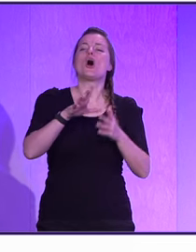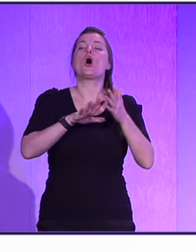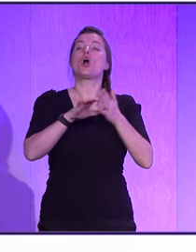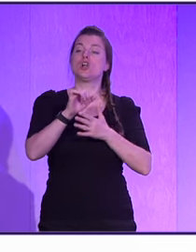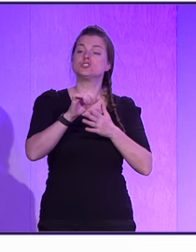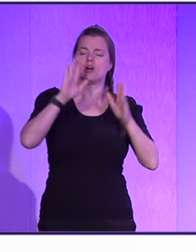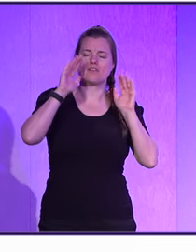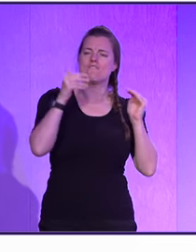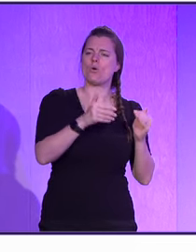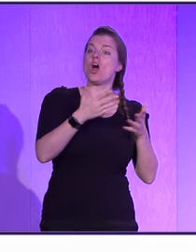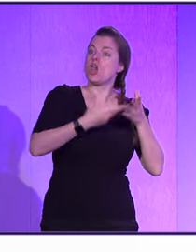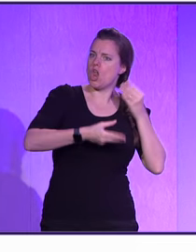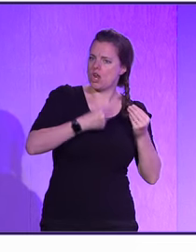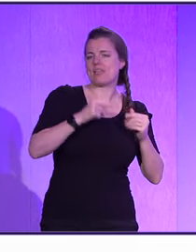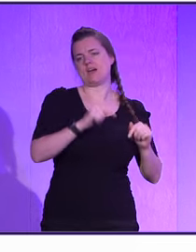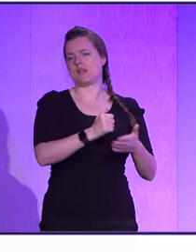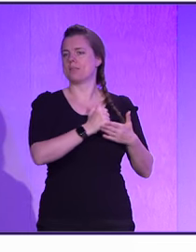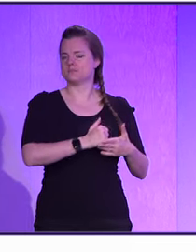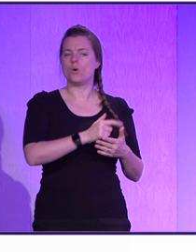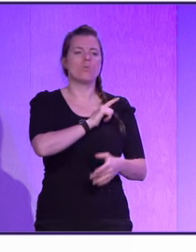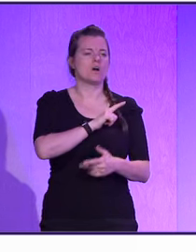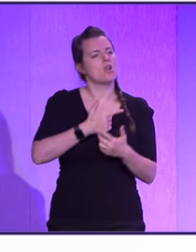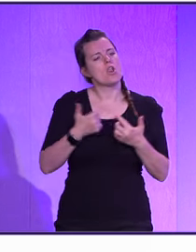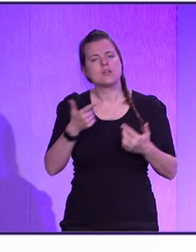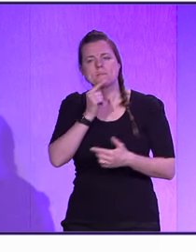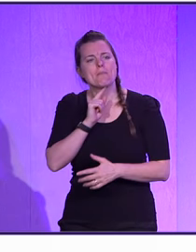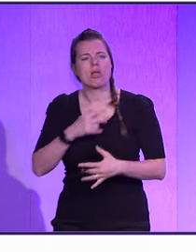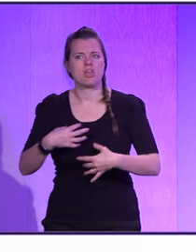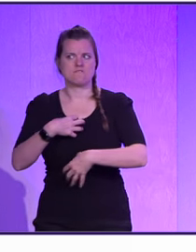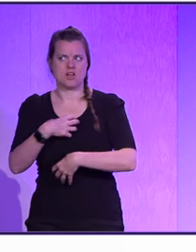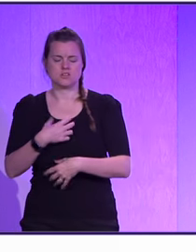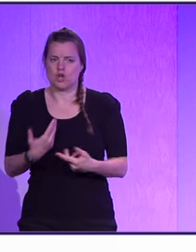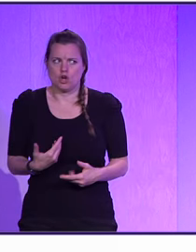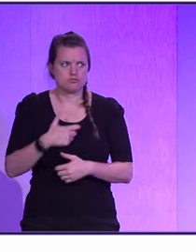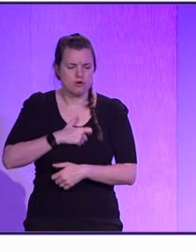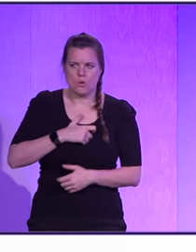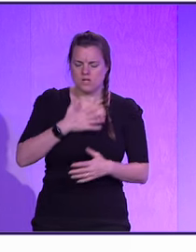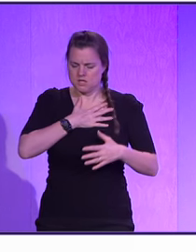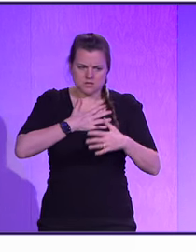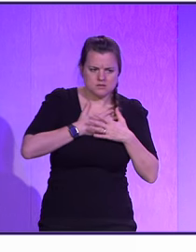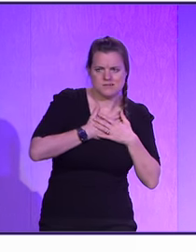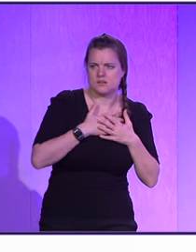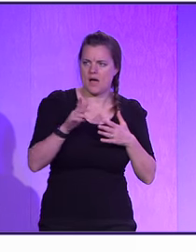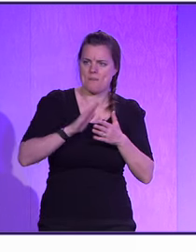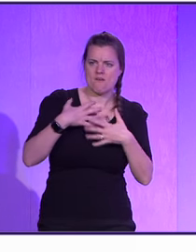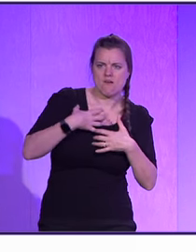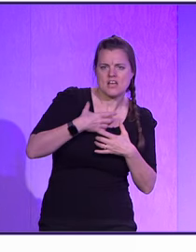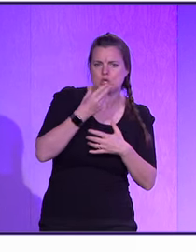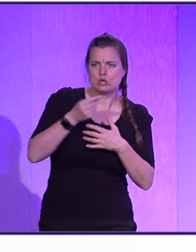culture of learning helps. And a lot of people are afraid, in their current position, to use it,